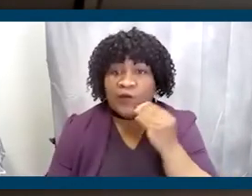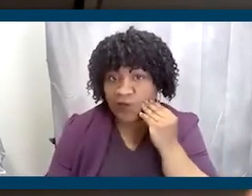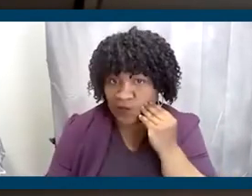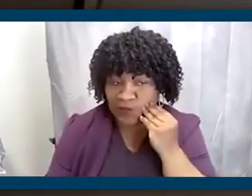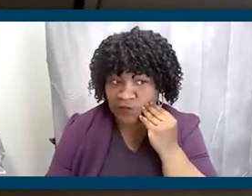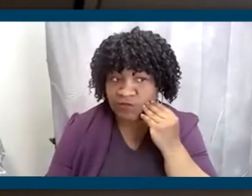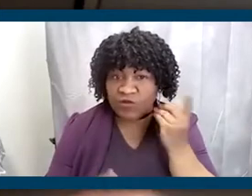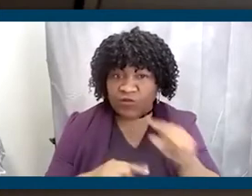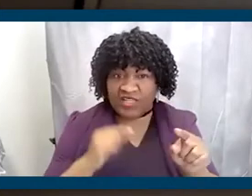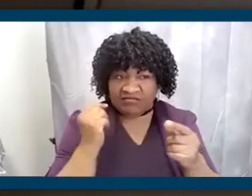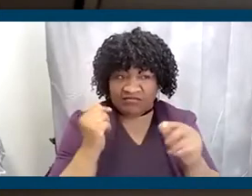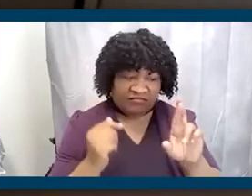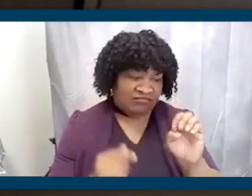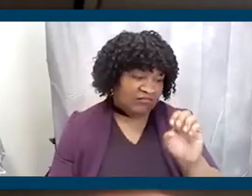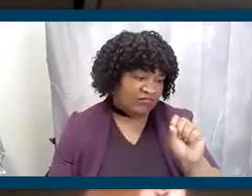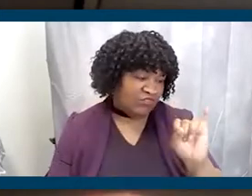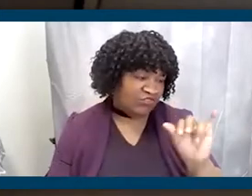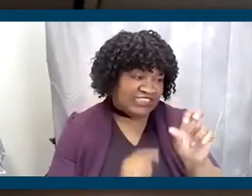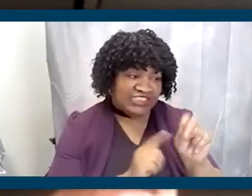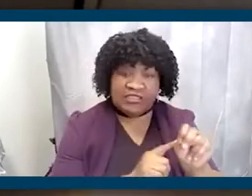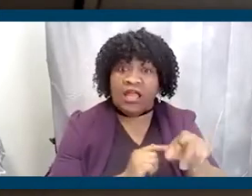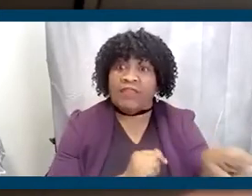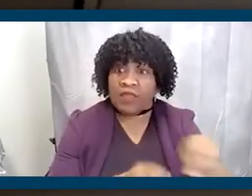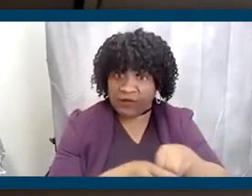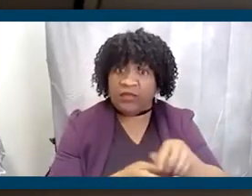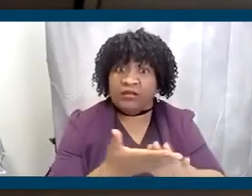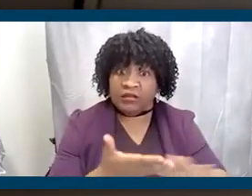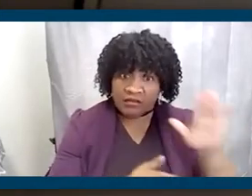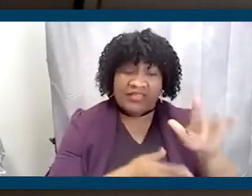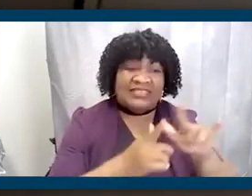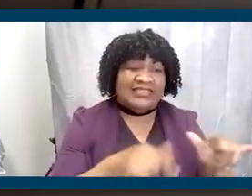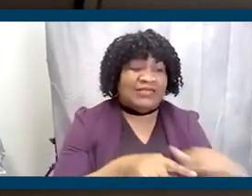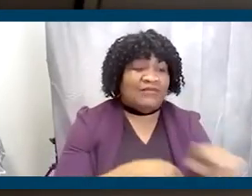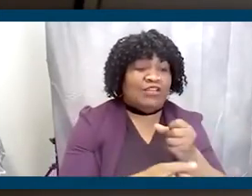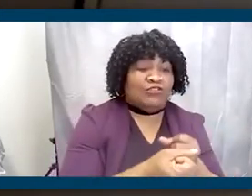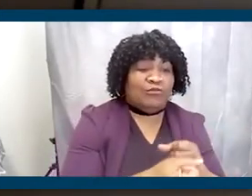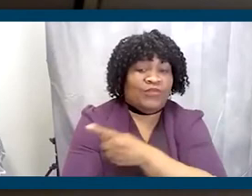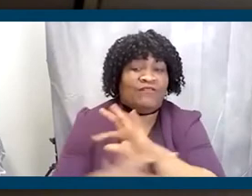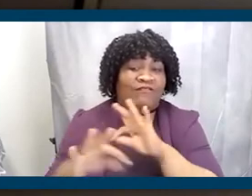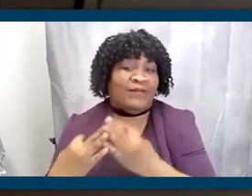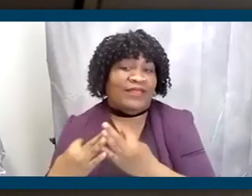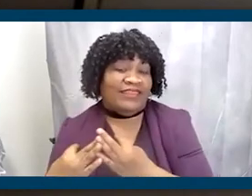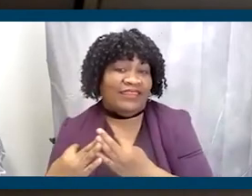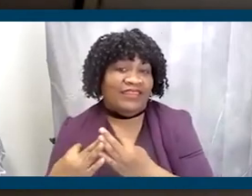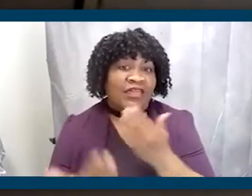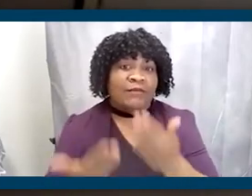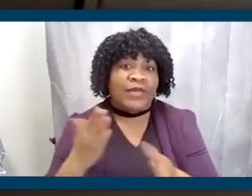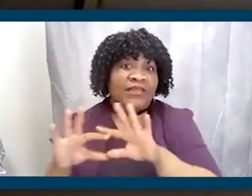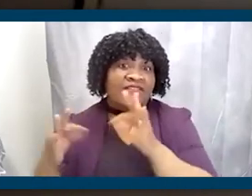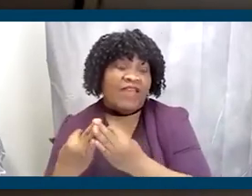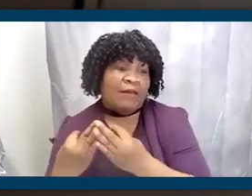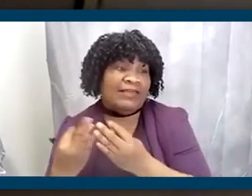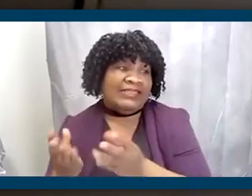not while they were in school, they were also supporting their families. Or their families are making a big